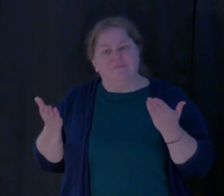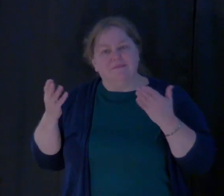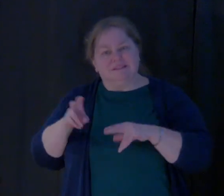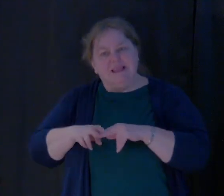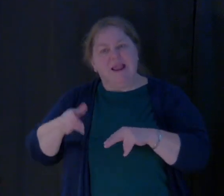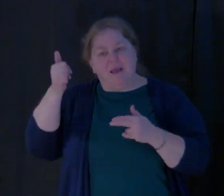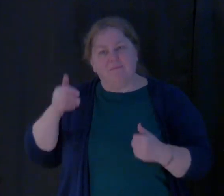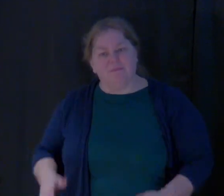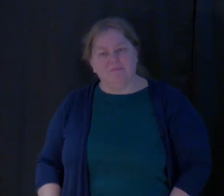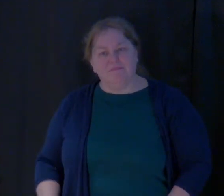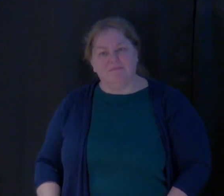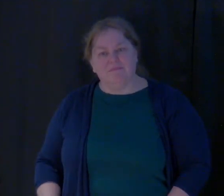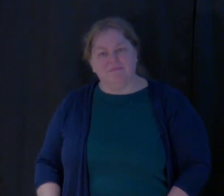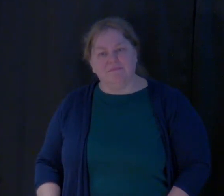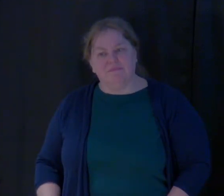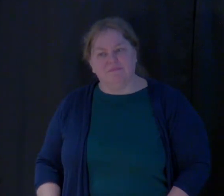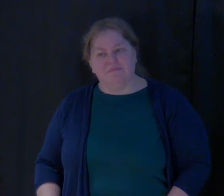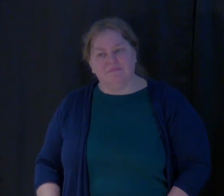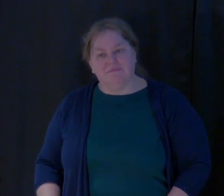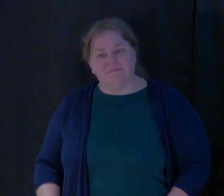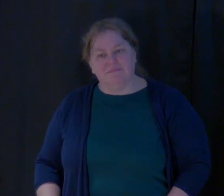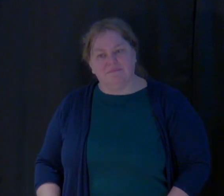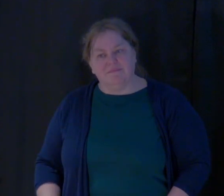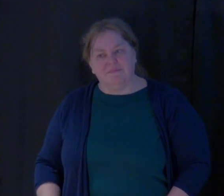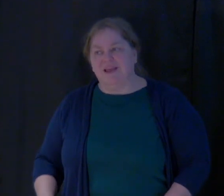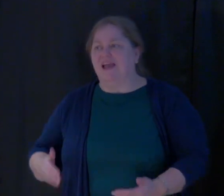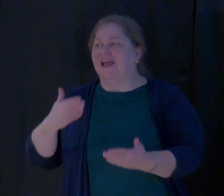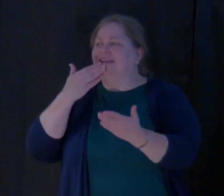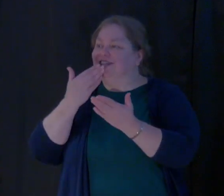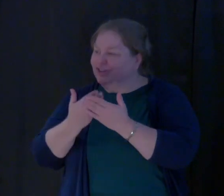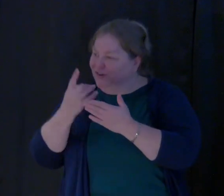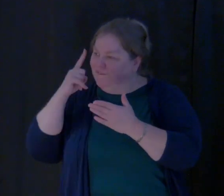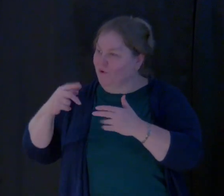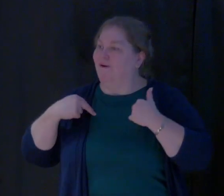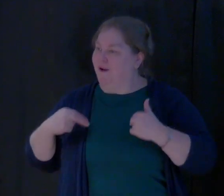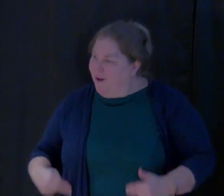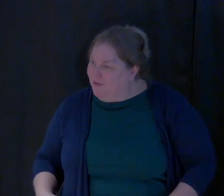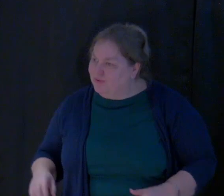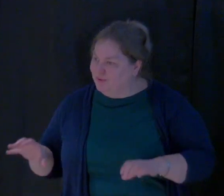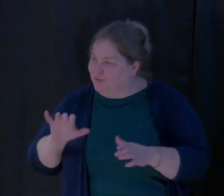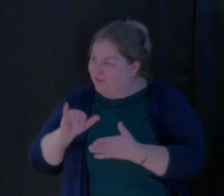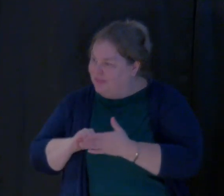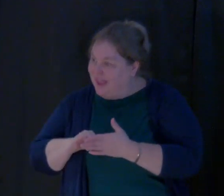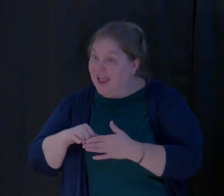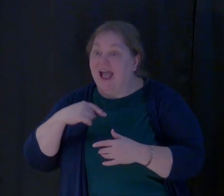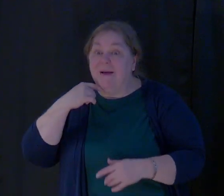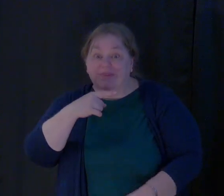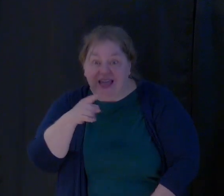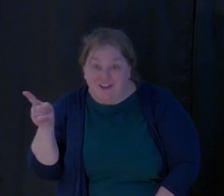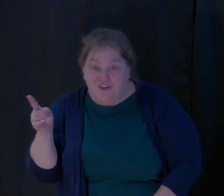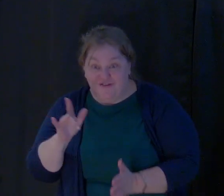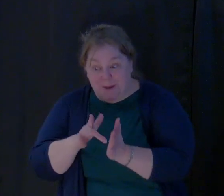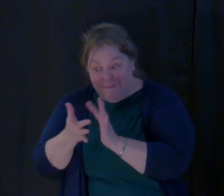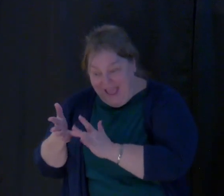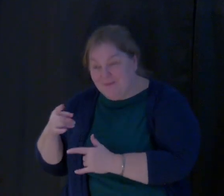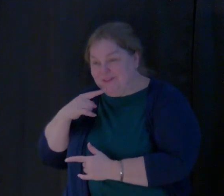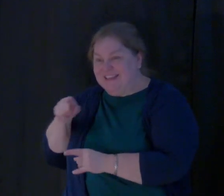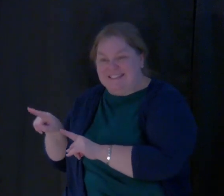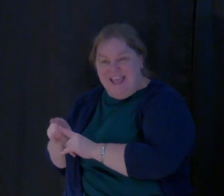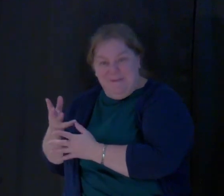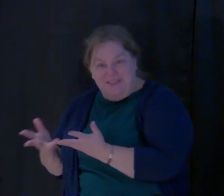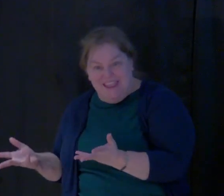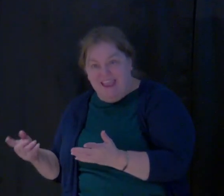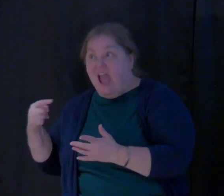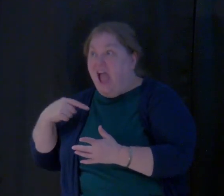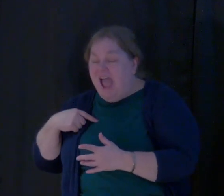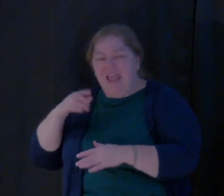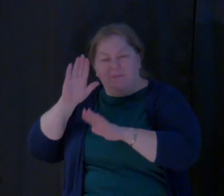Now he was telling me from a physical standpoint right it's good for me to do that. I'm telling you from a biblical standpoint I'm a